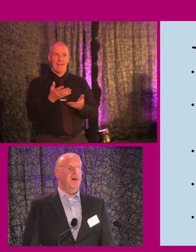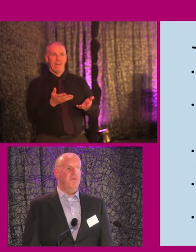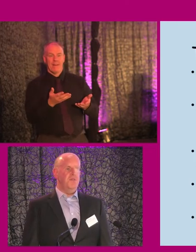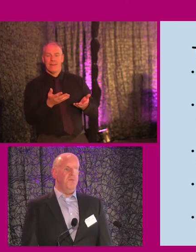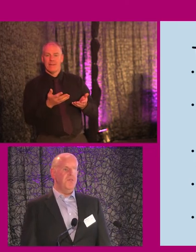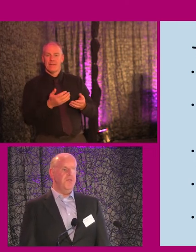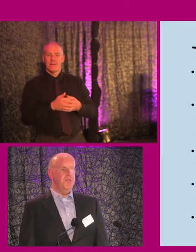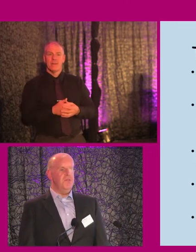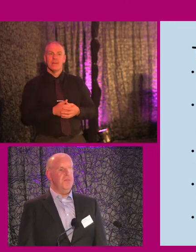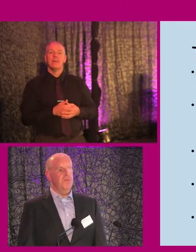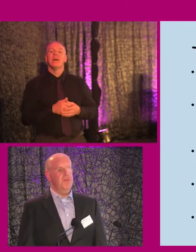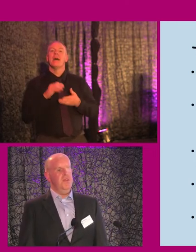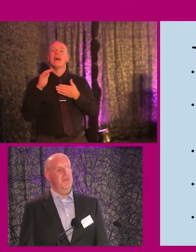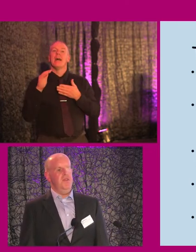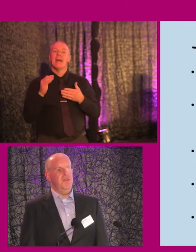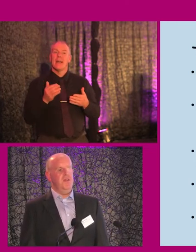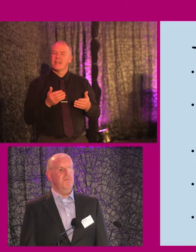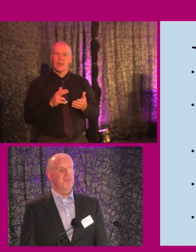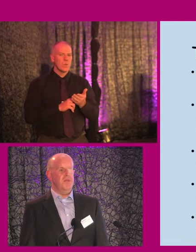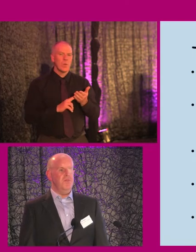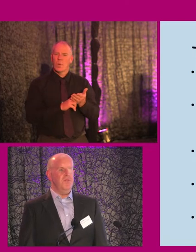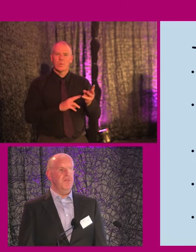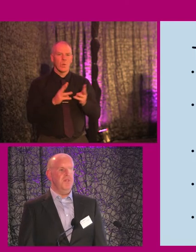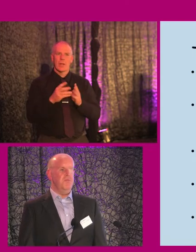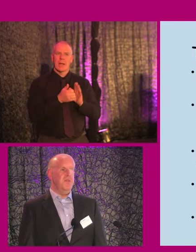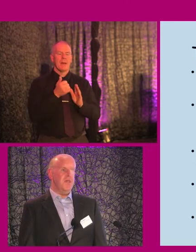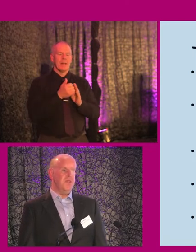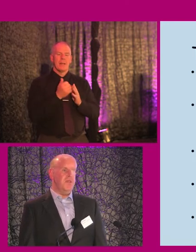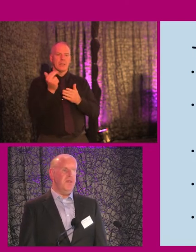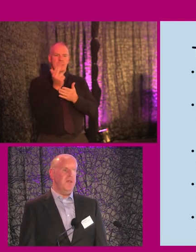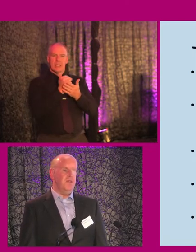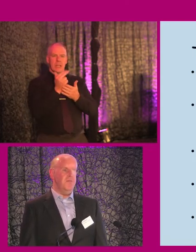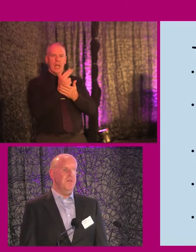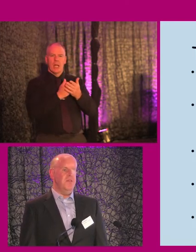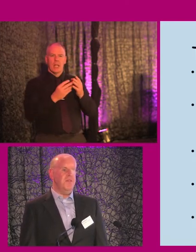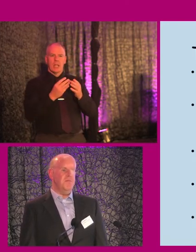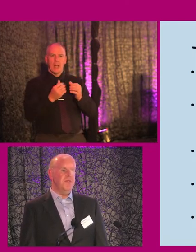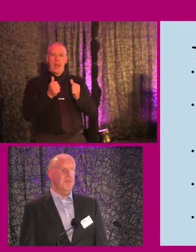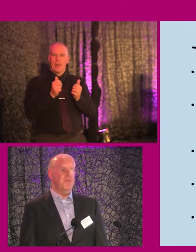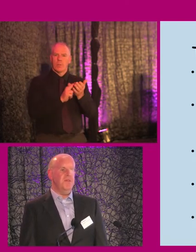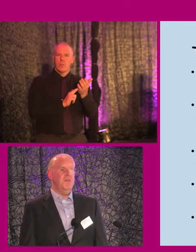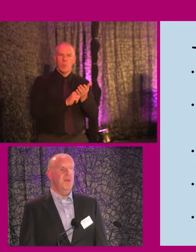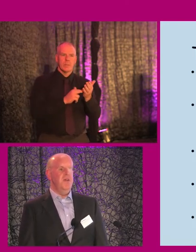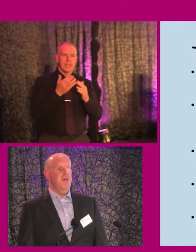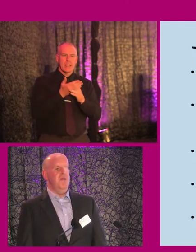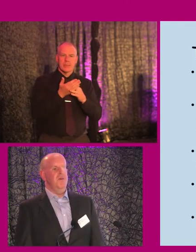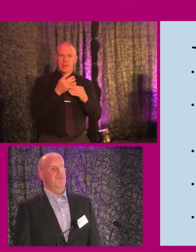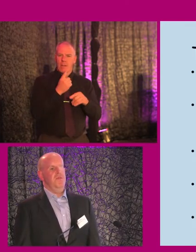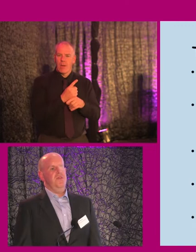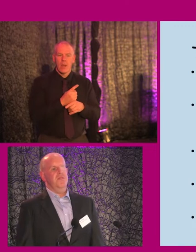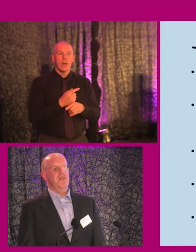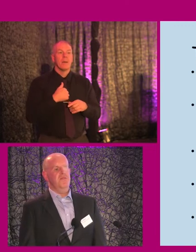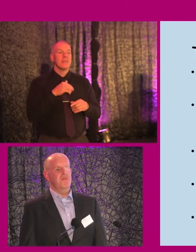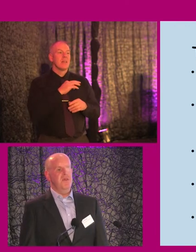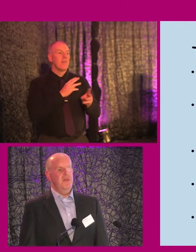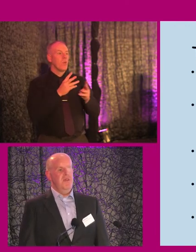I wasn't used to working in a building which was designed with a usability, accessibility in mind. I'd worked,